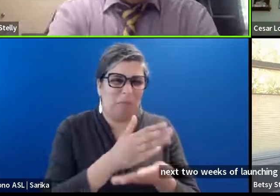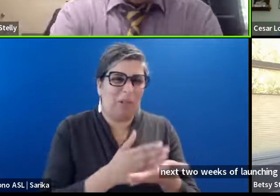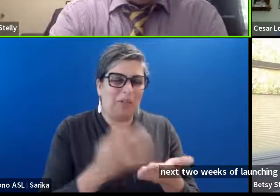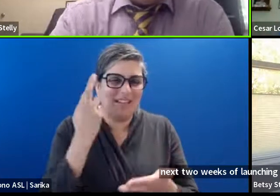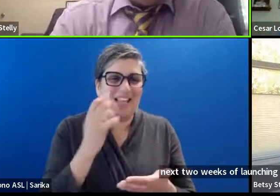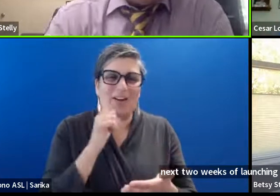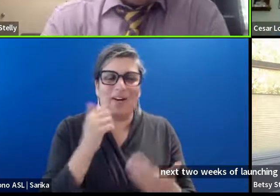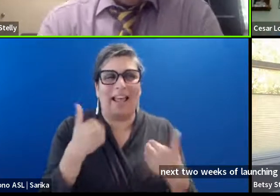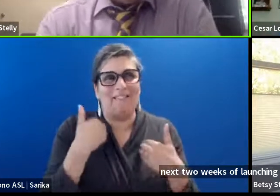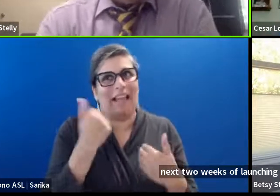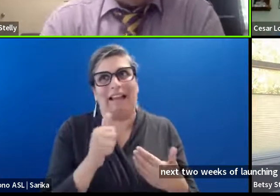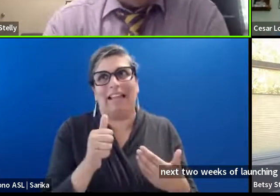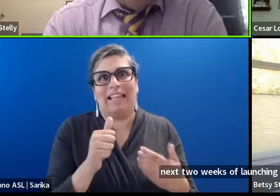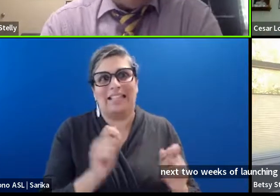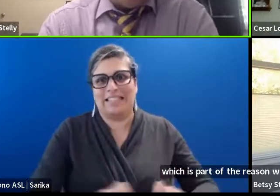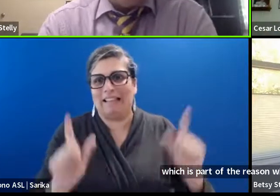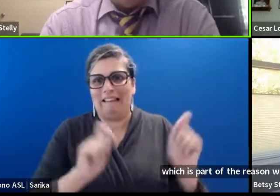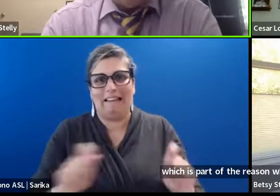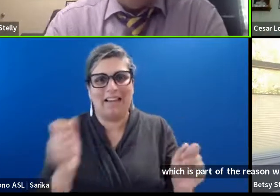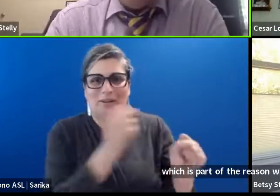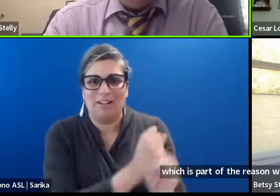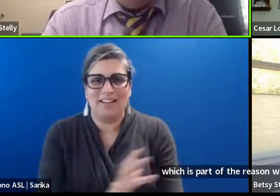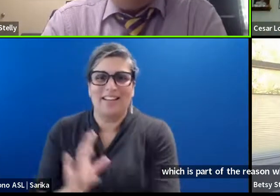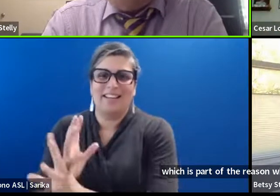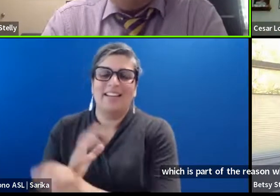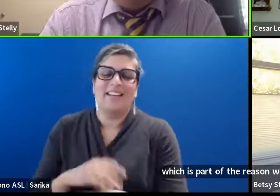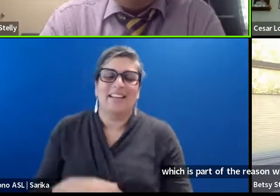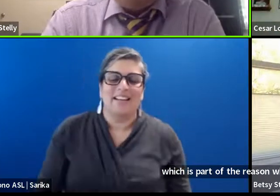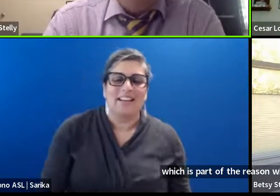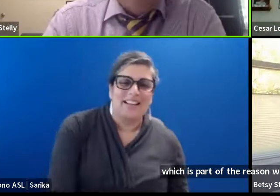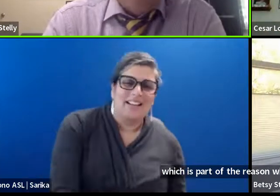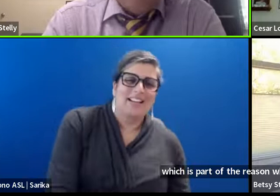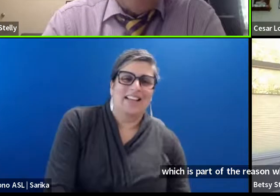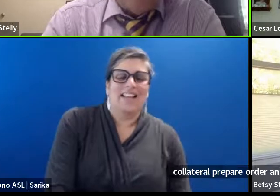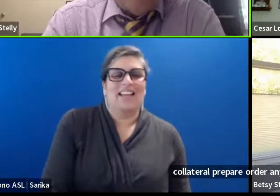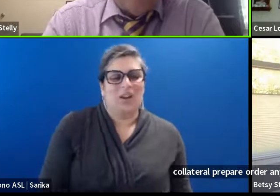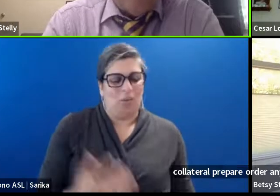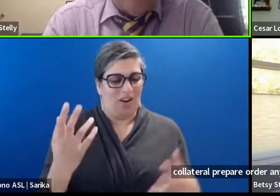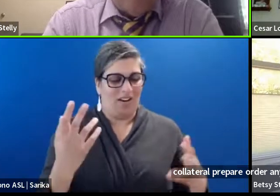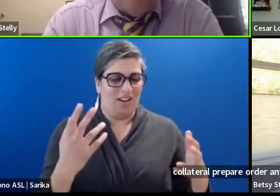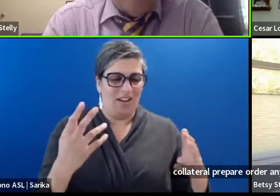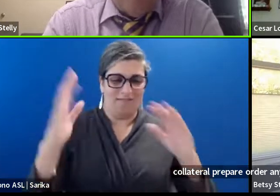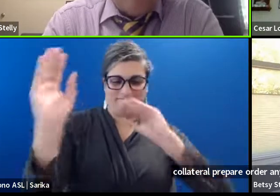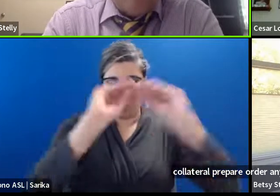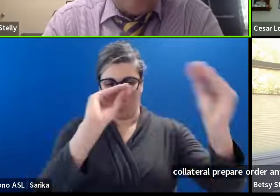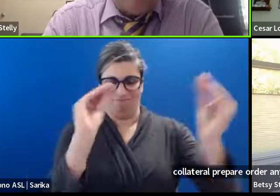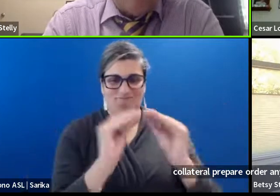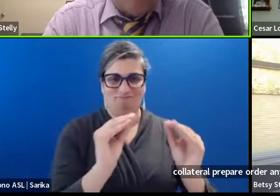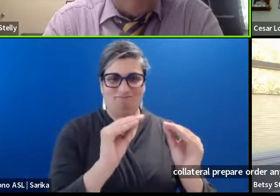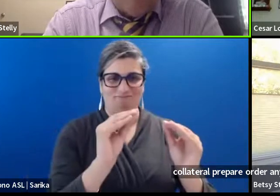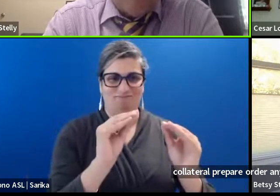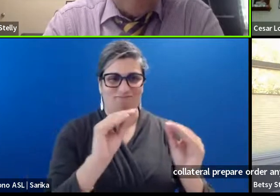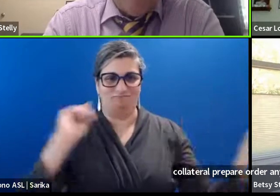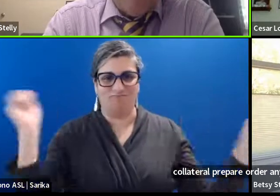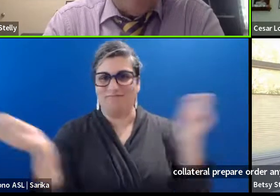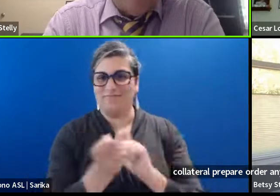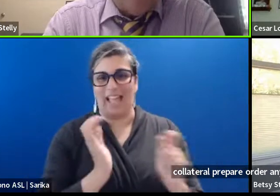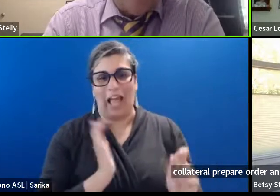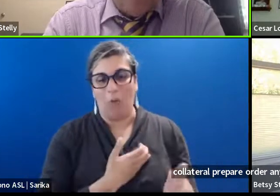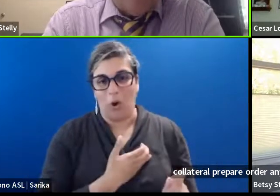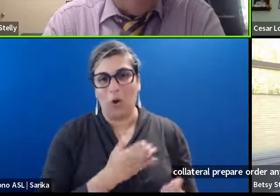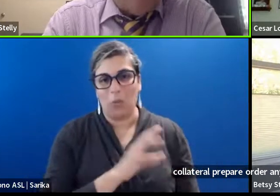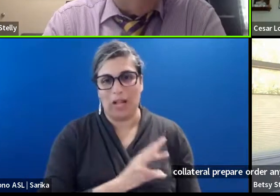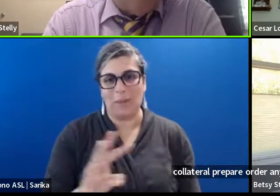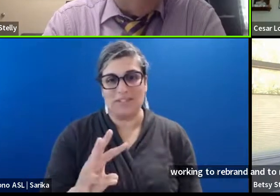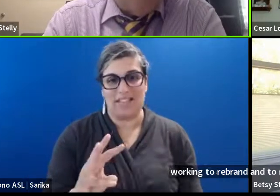prepared. Or any slides. I'm. I'm working to rebrand. And to. To re. Uh. Revitalize our website. The